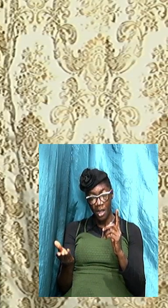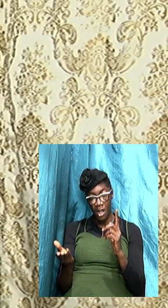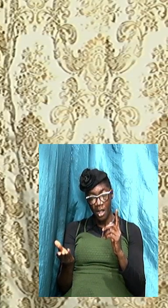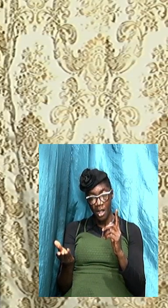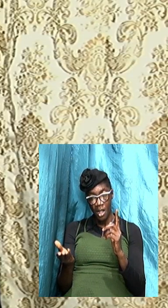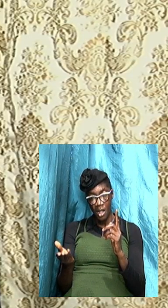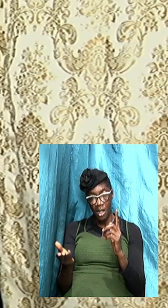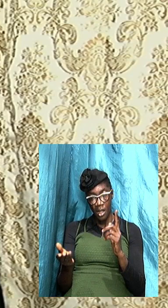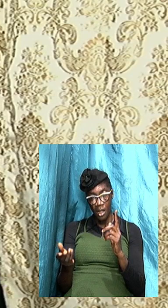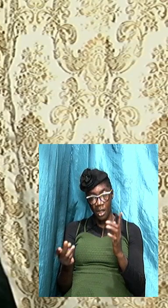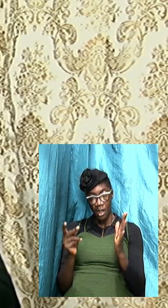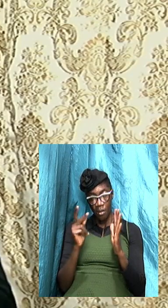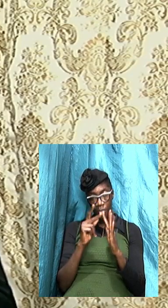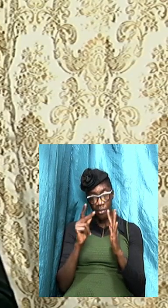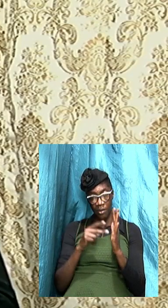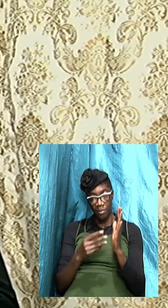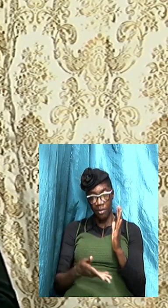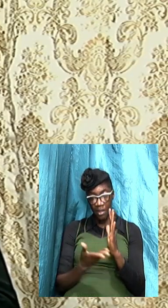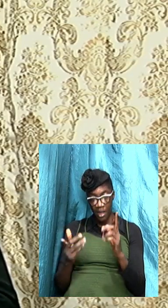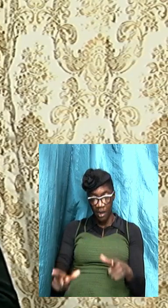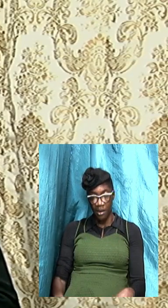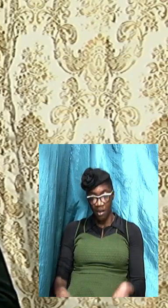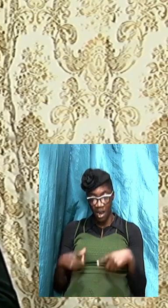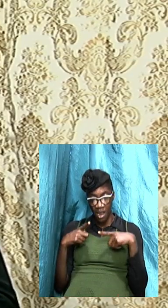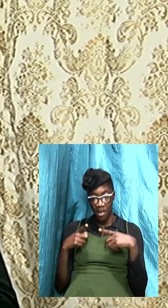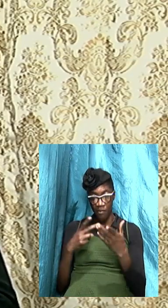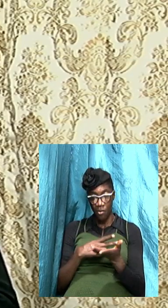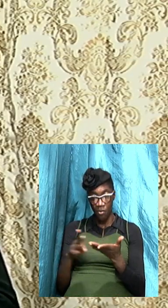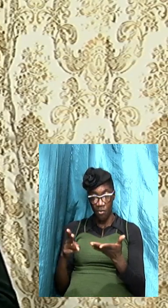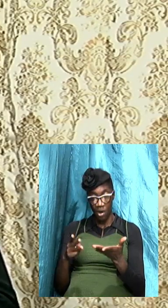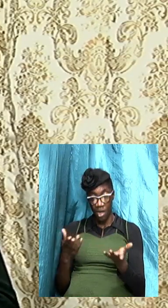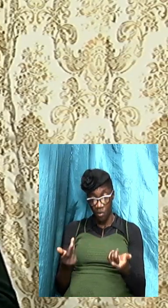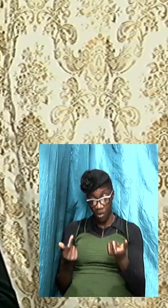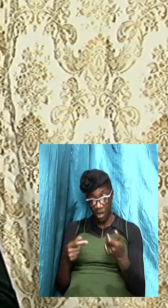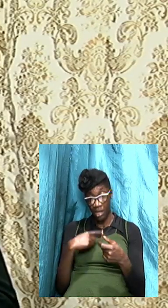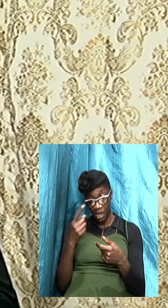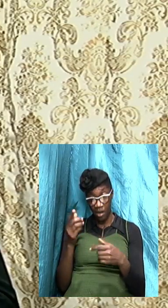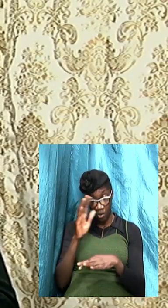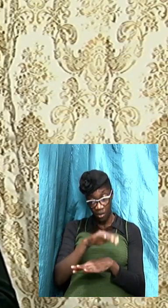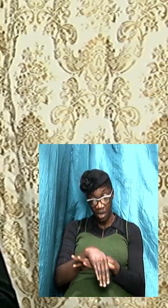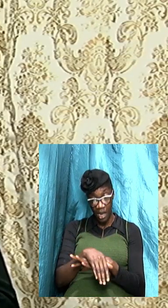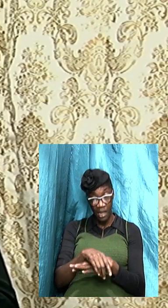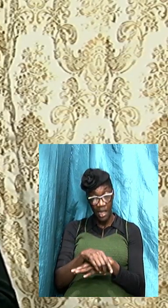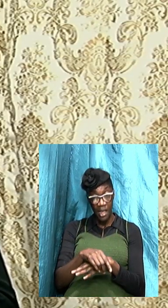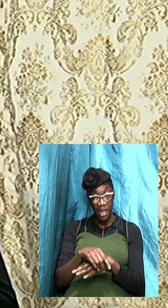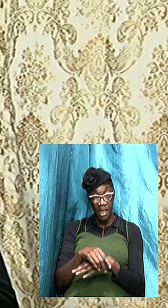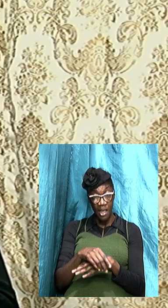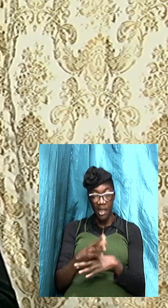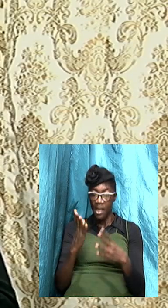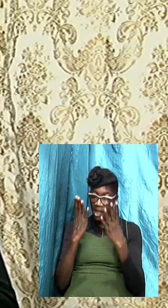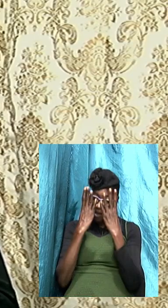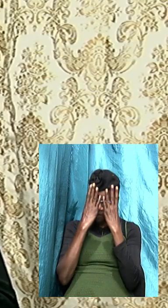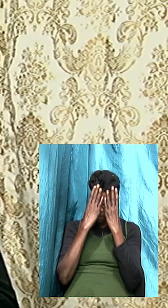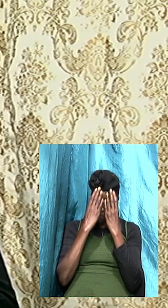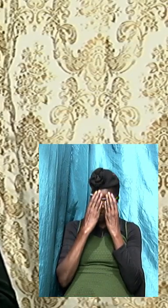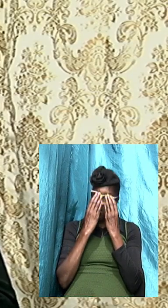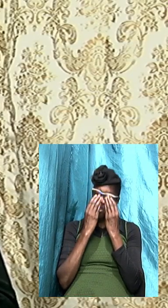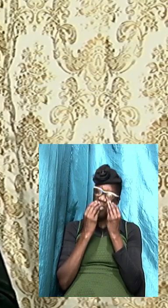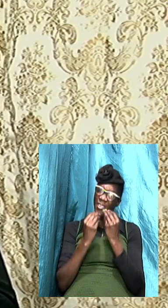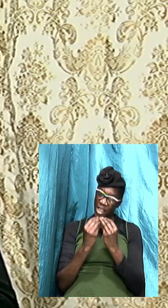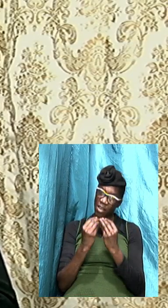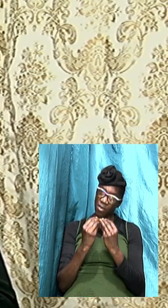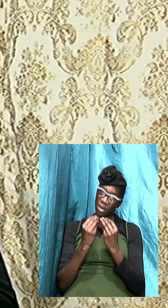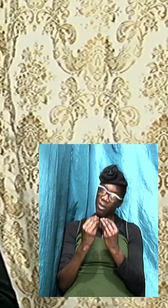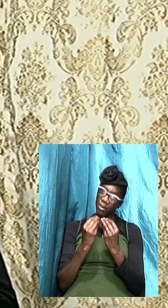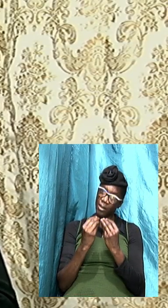for us to live holy I want to tell us tonight that if we are serious to live for